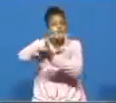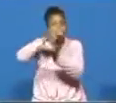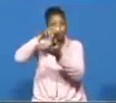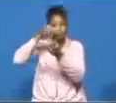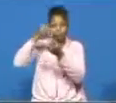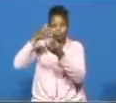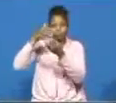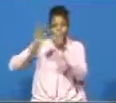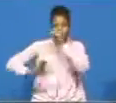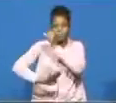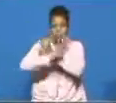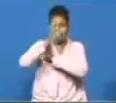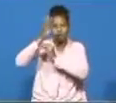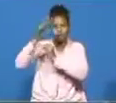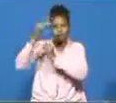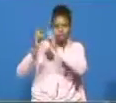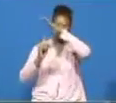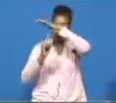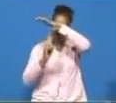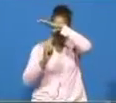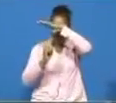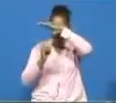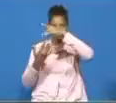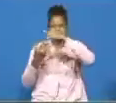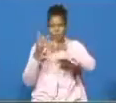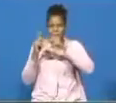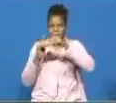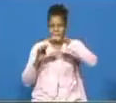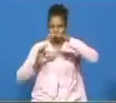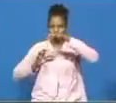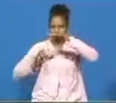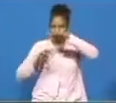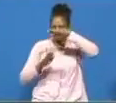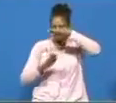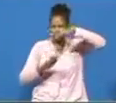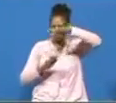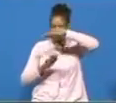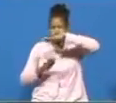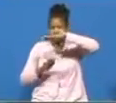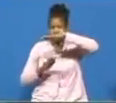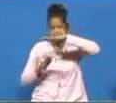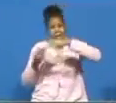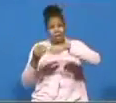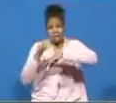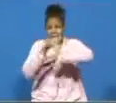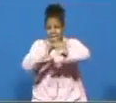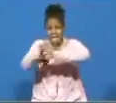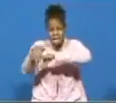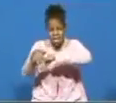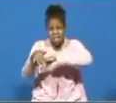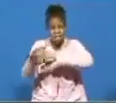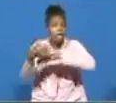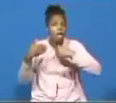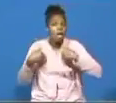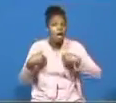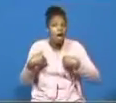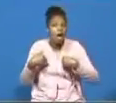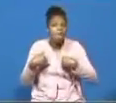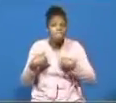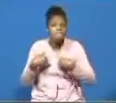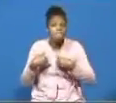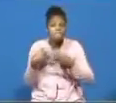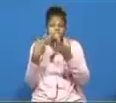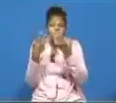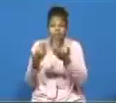hearing me somebody what a wonderful god in the night there was a pillar of fire the presence